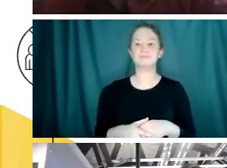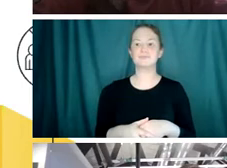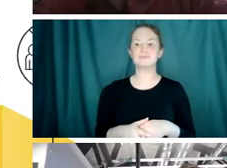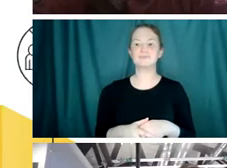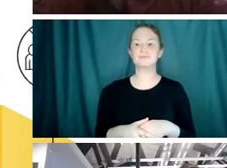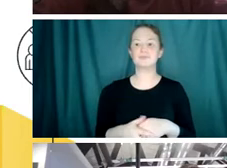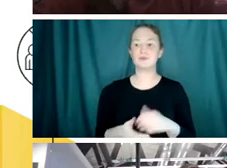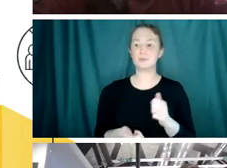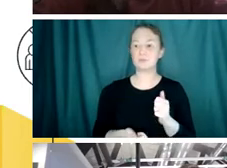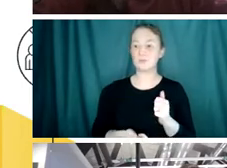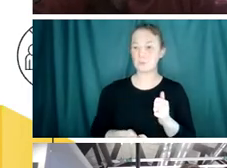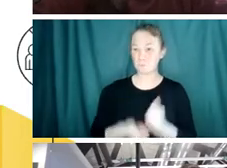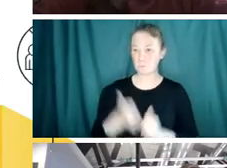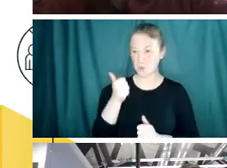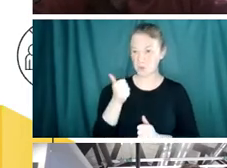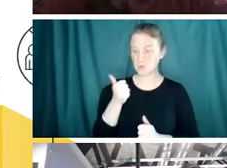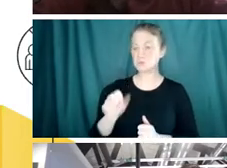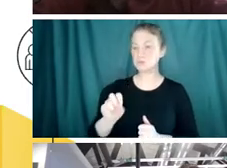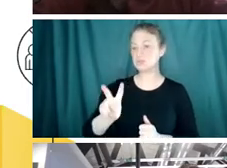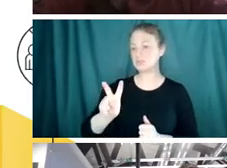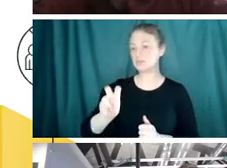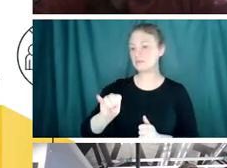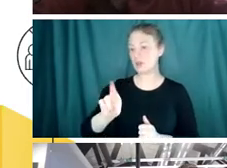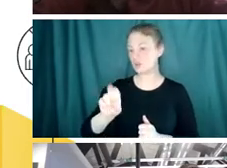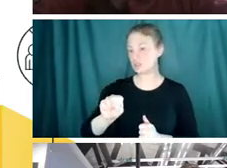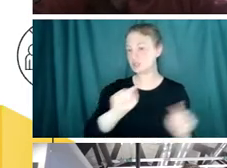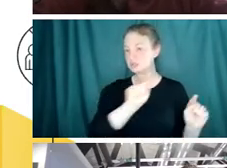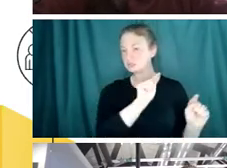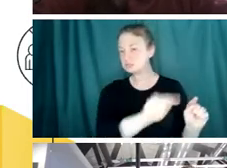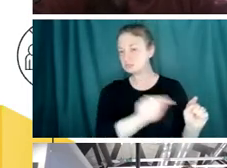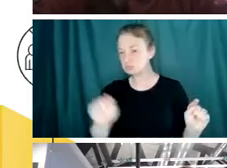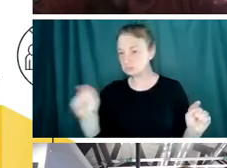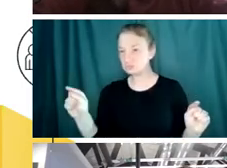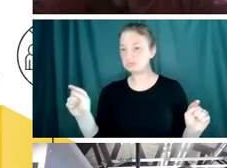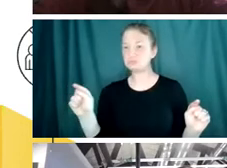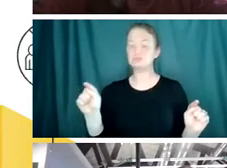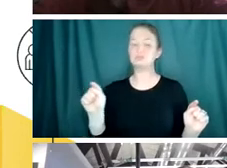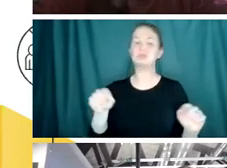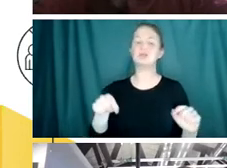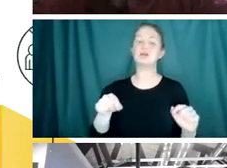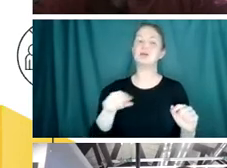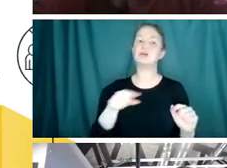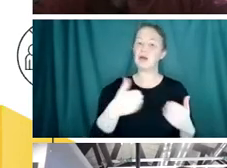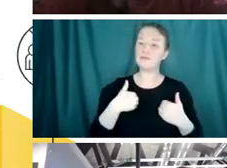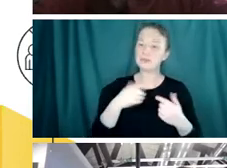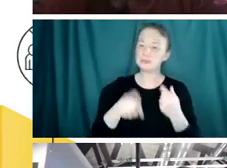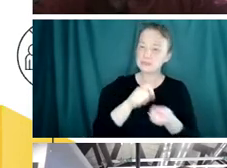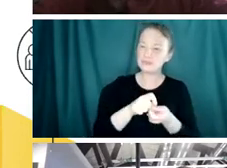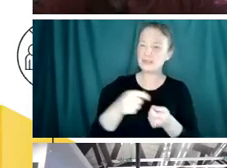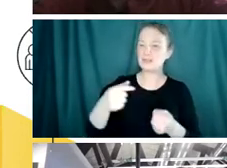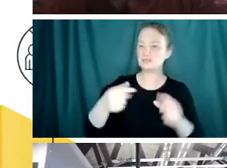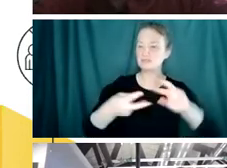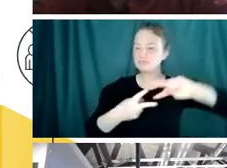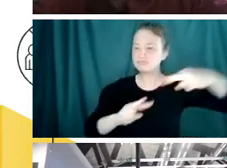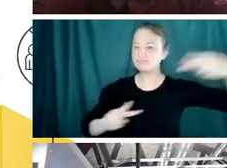most viruses carry their own genetic information. If it gets into the cell, they'll make copies of that,